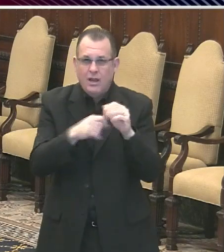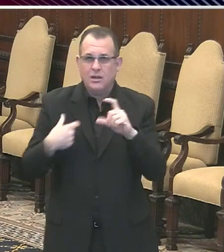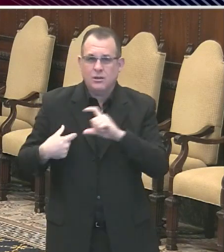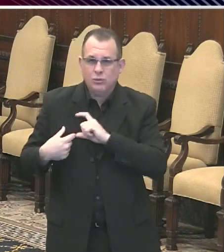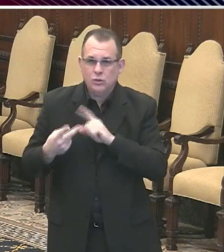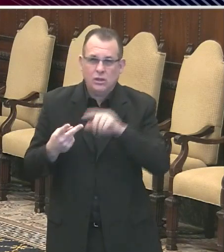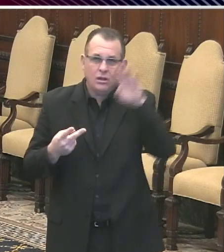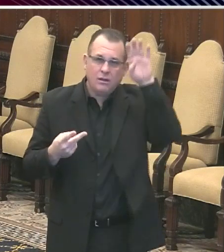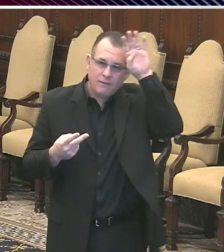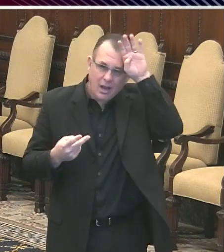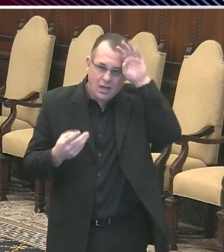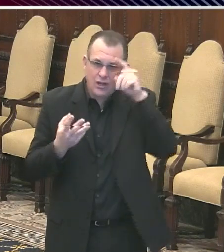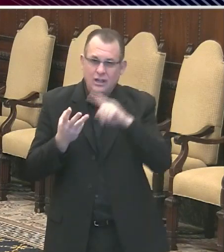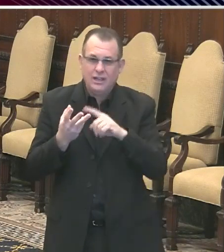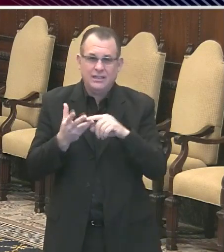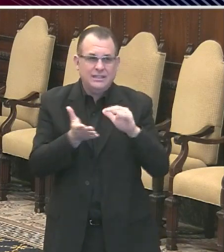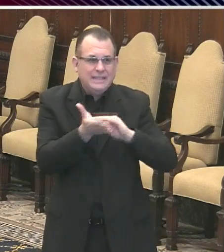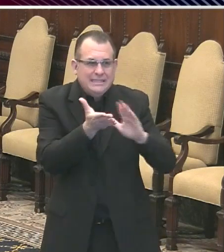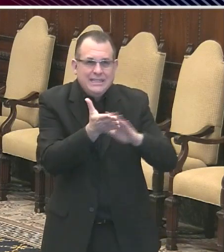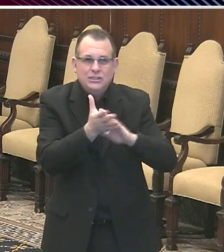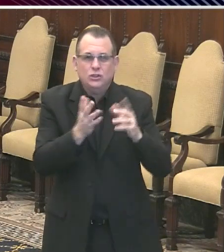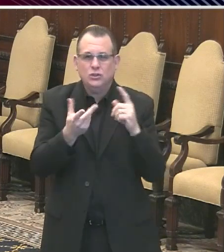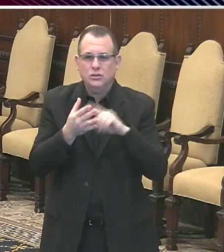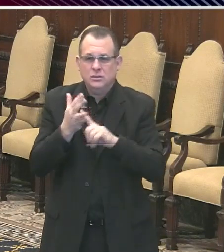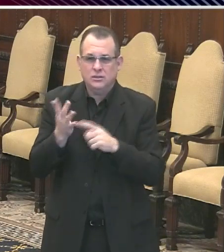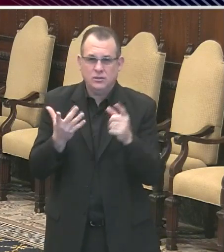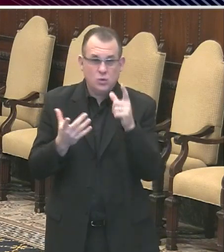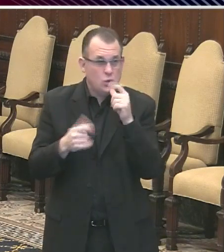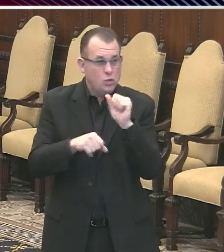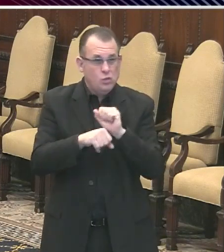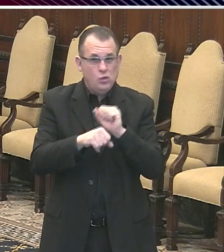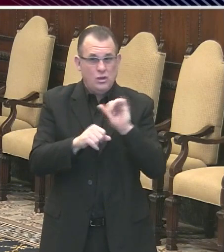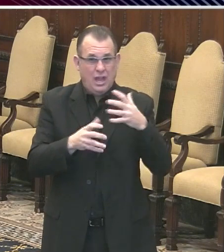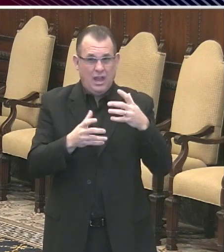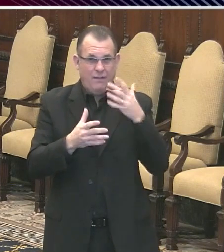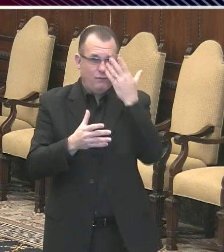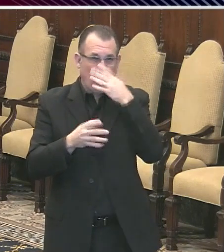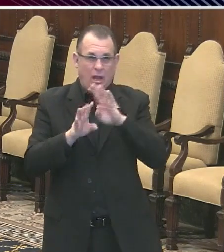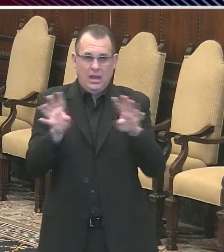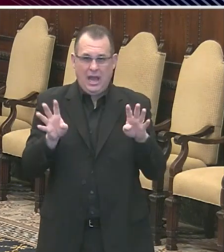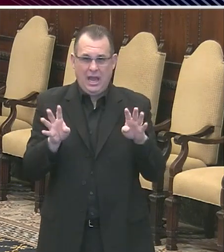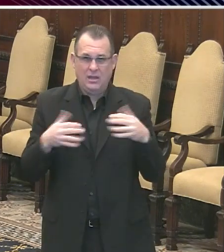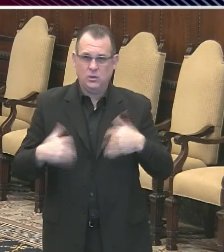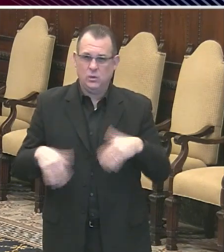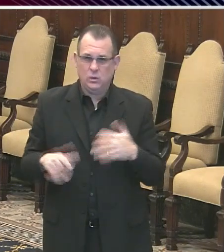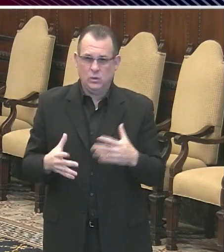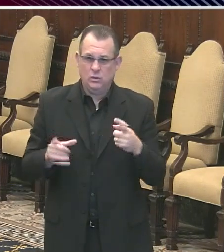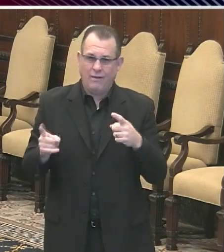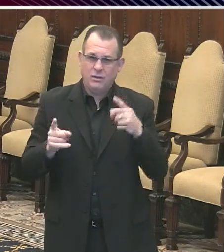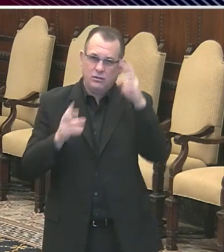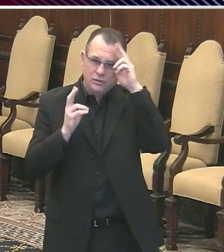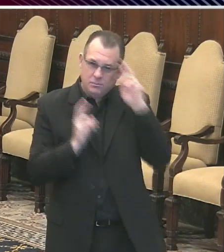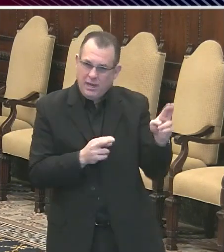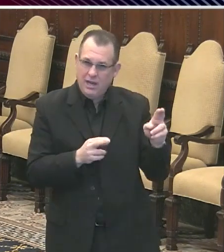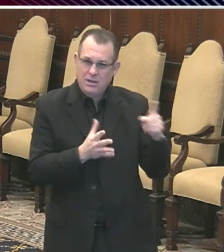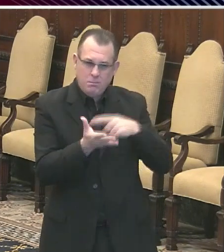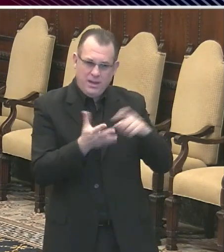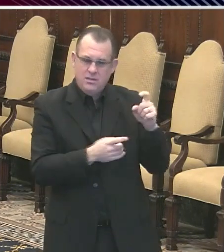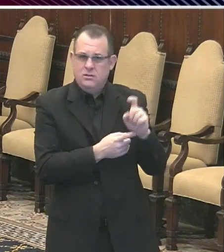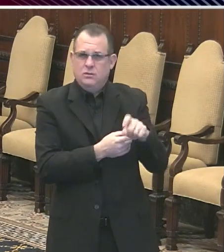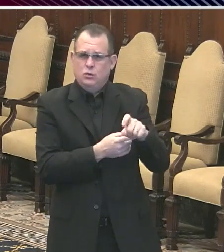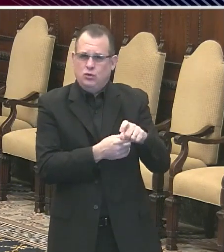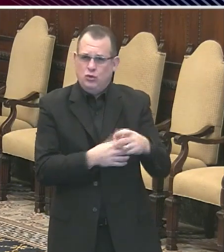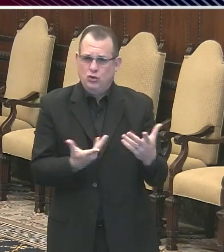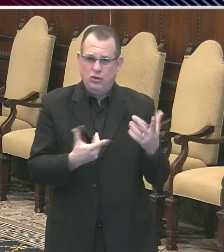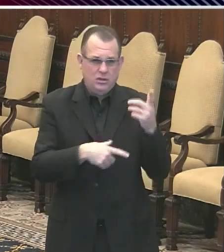sanitation workers, all the folks who work on the front line of city government deserve dignity, respect, and they deserve to be paid when they're working in a